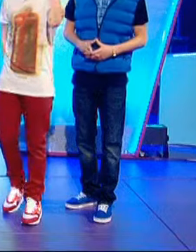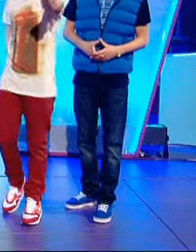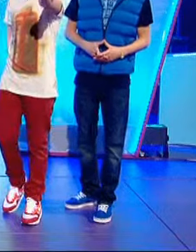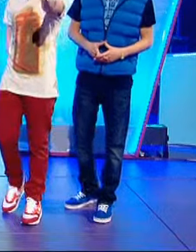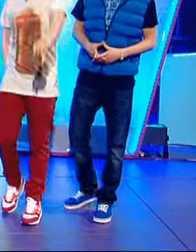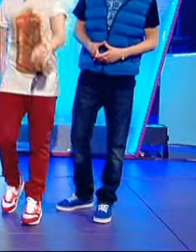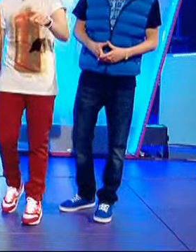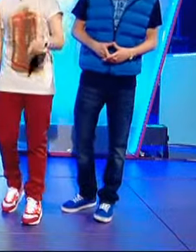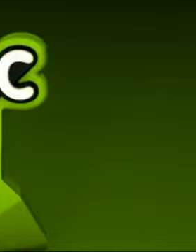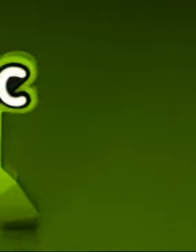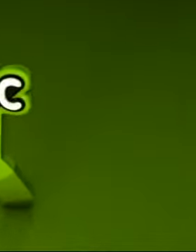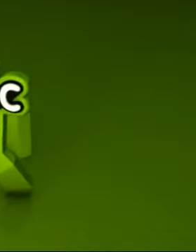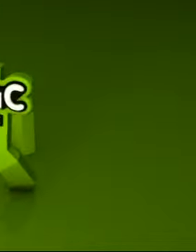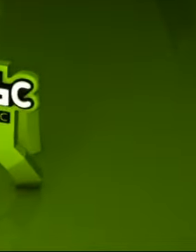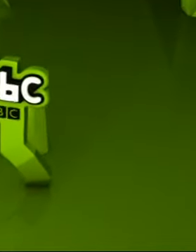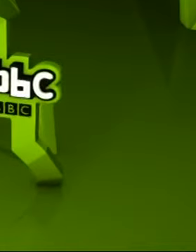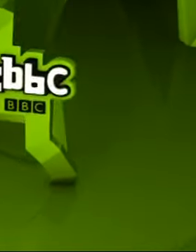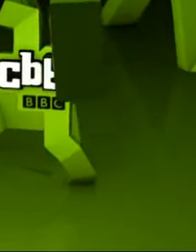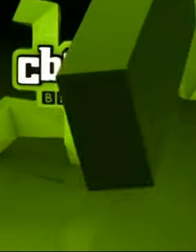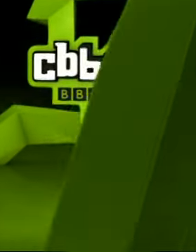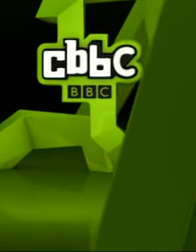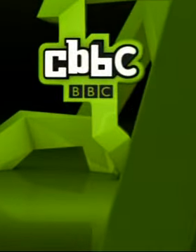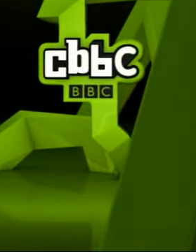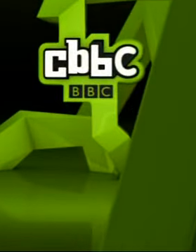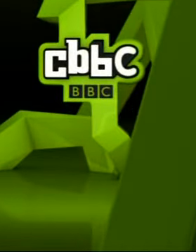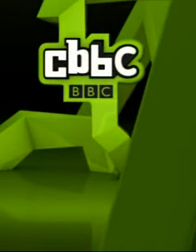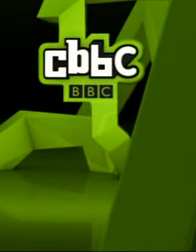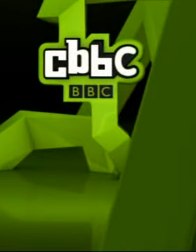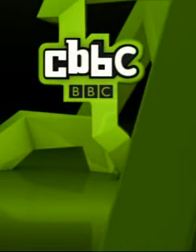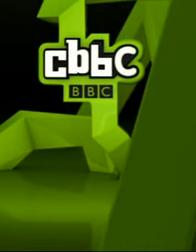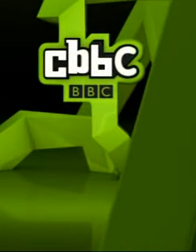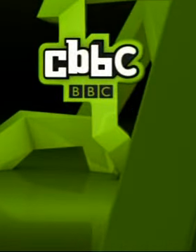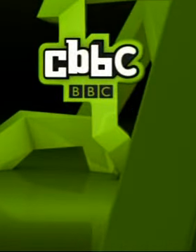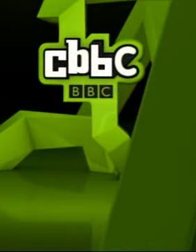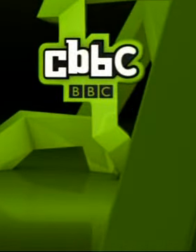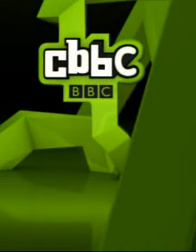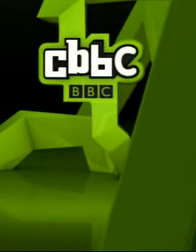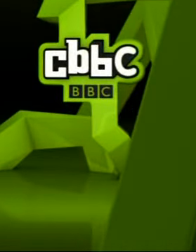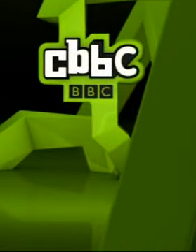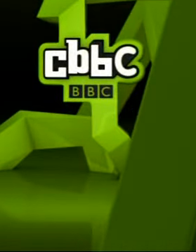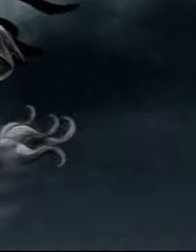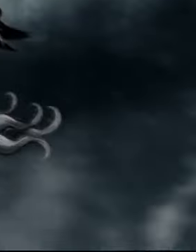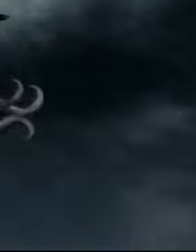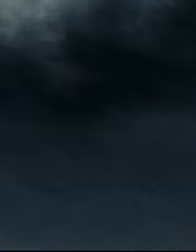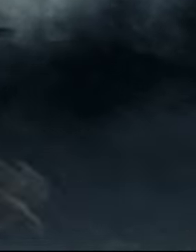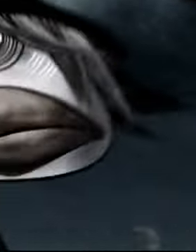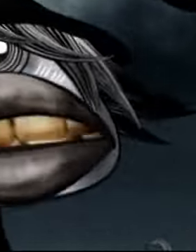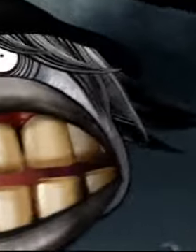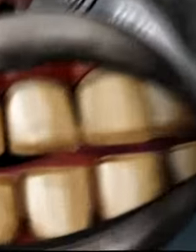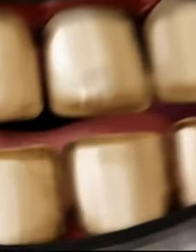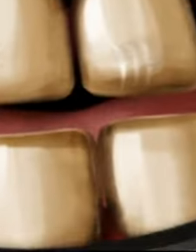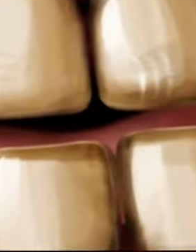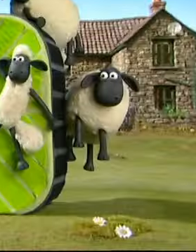Get your download here every Friday on CBBC. Friday download, Friday at six. Next